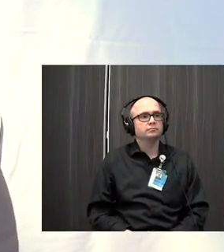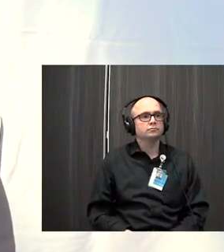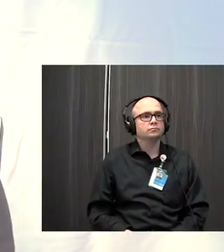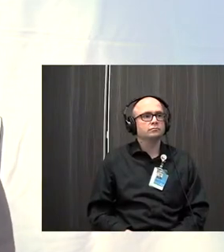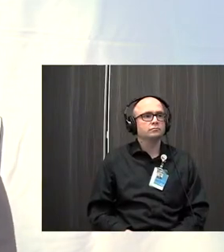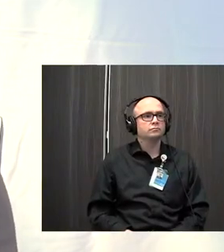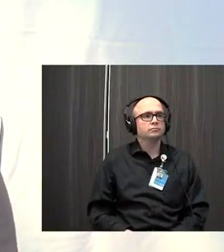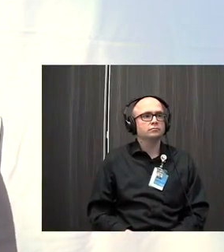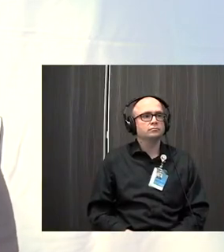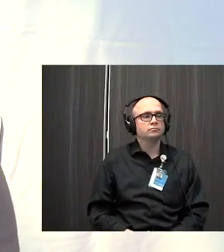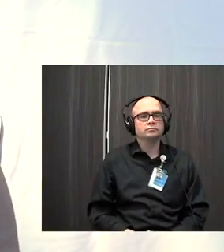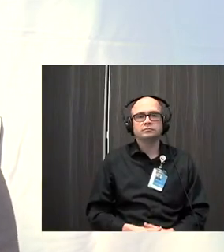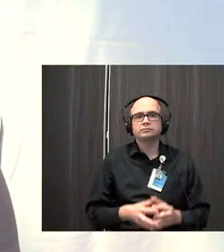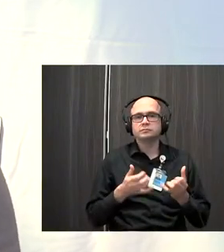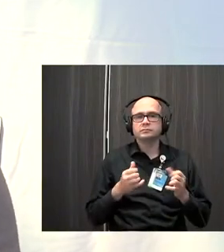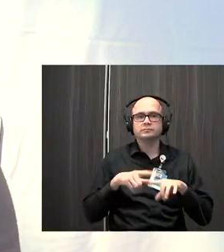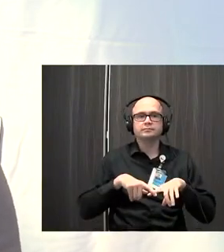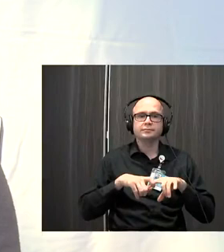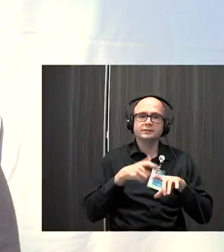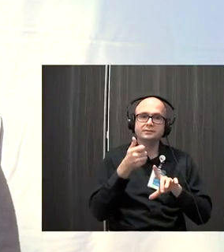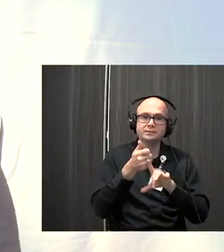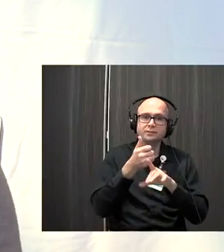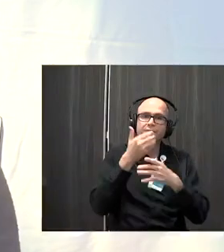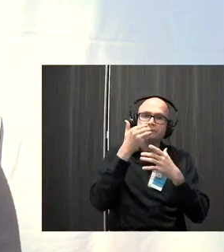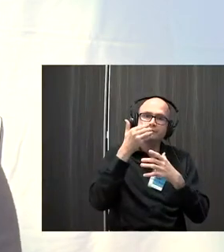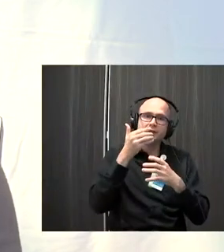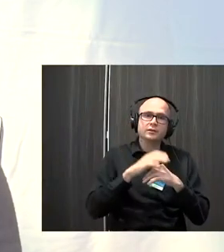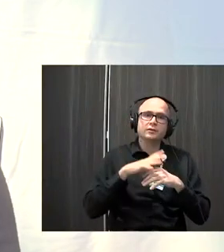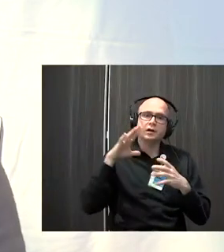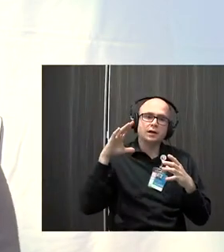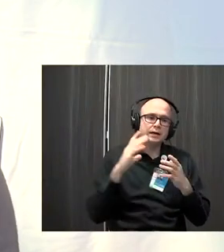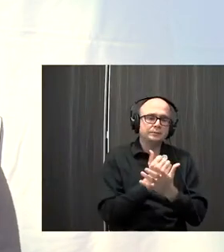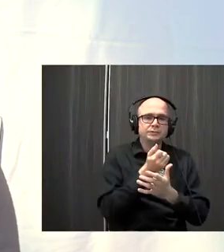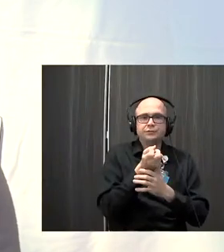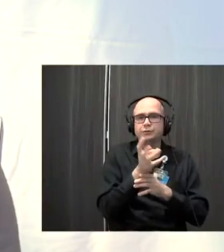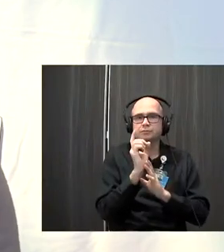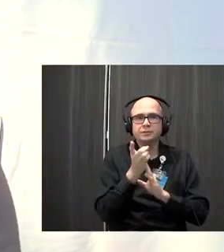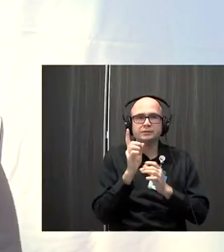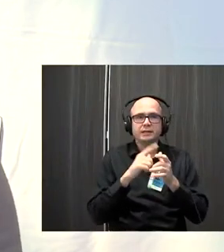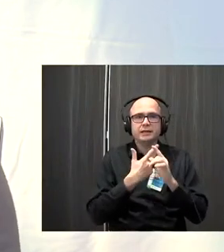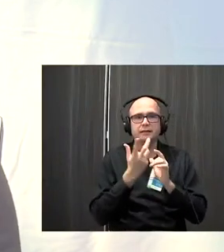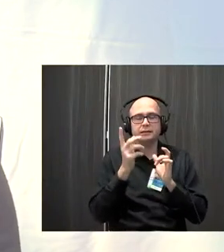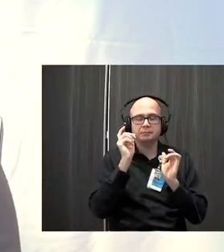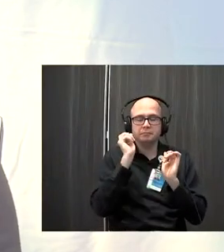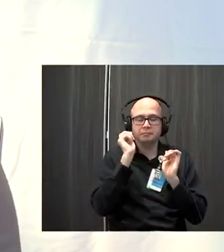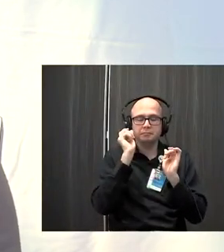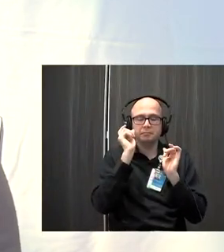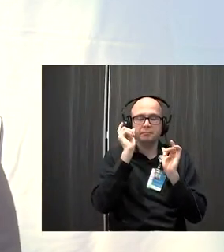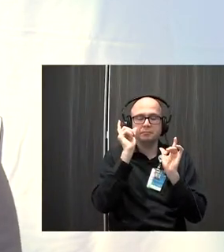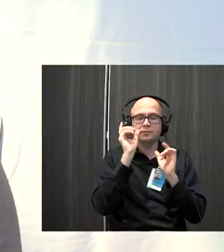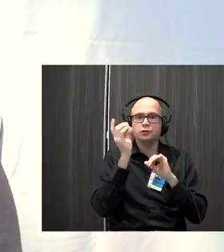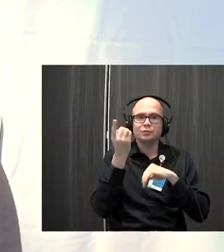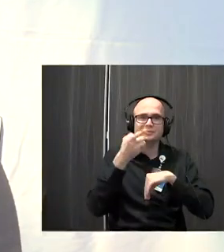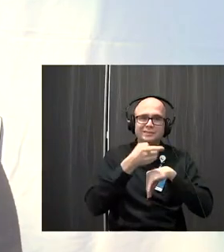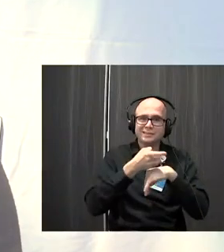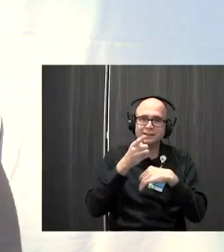And then in this pause, thanking yourself for the opportunity to take just a few moments, knowing that you can come back anytime throughout your day